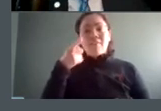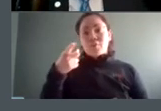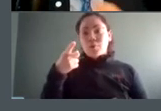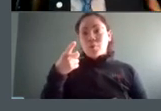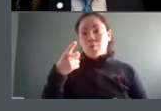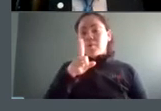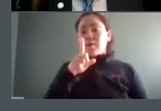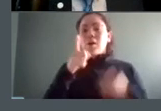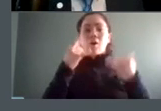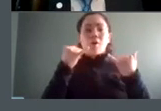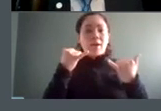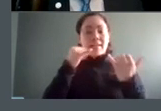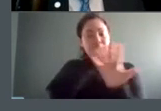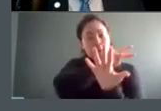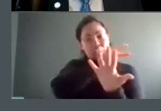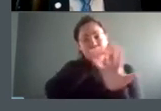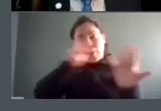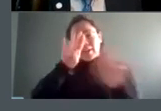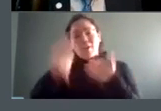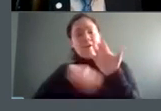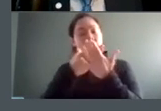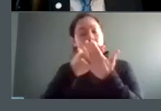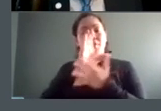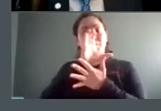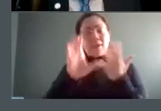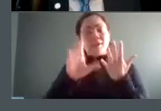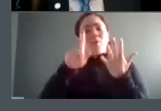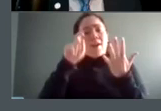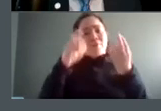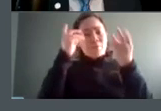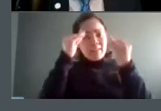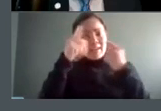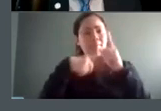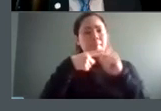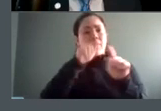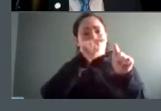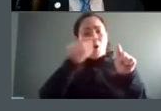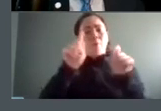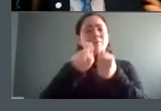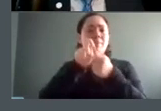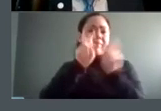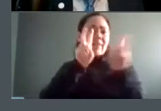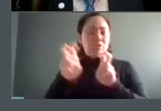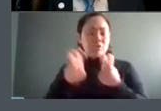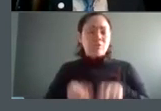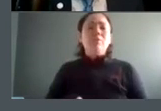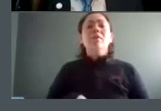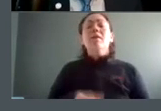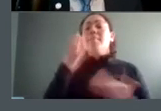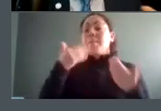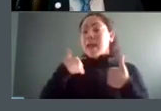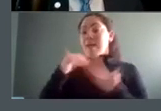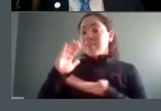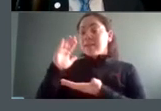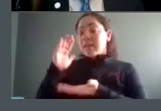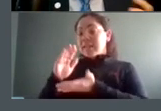and looking at the criteria think about those particular issues as well is there a less discriminatory alternative